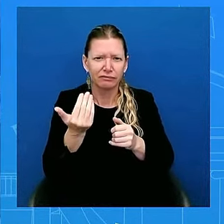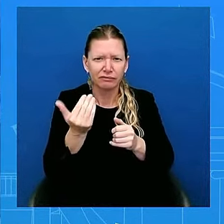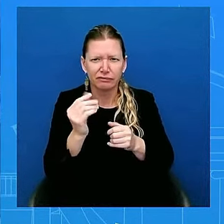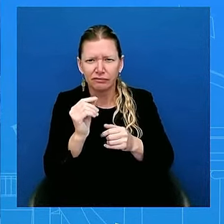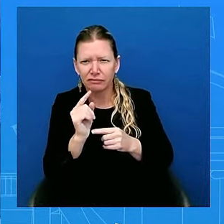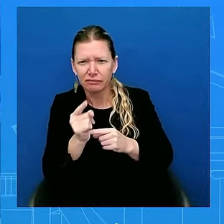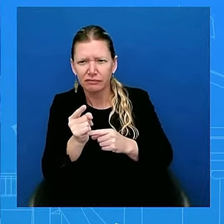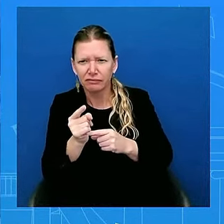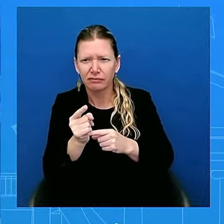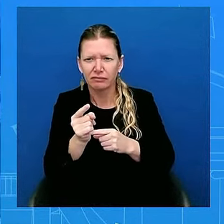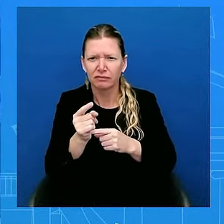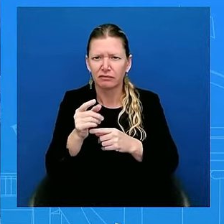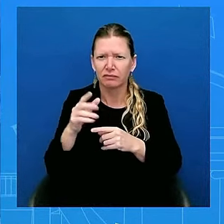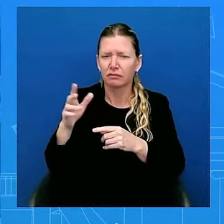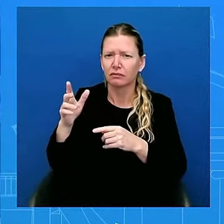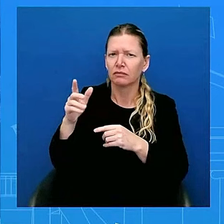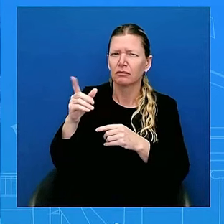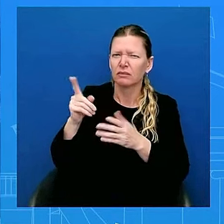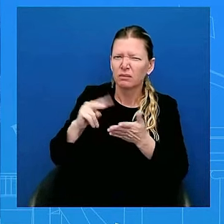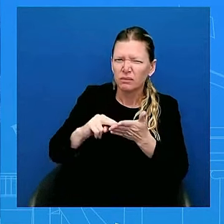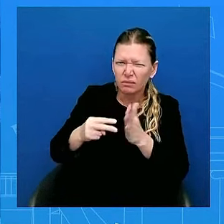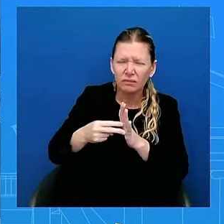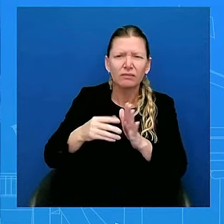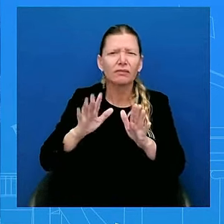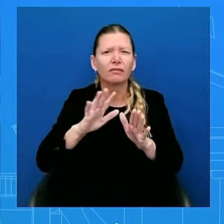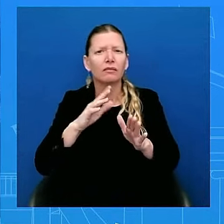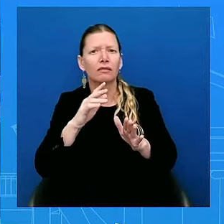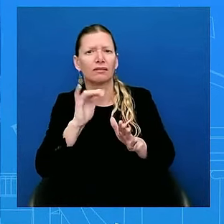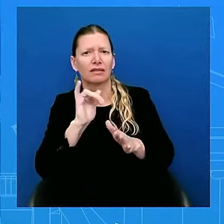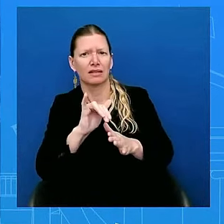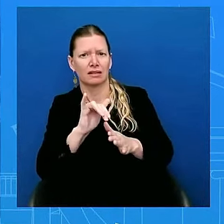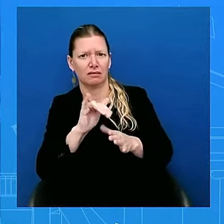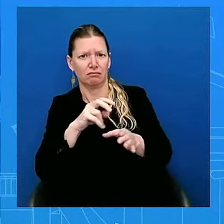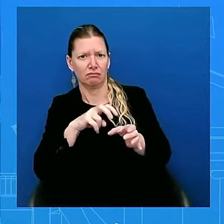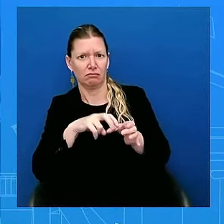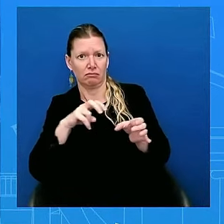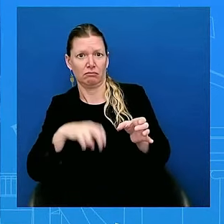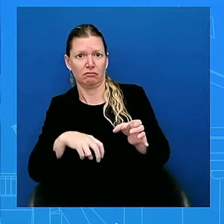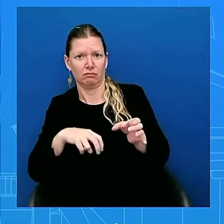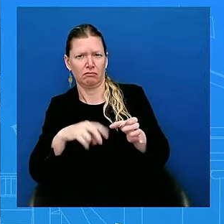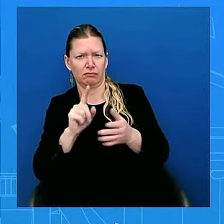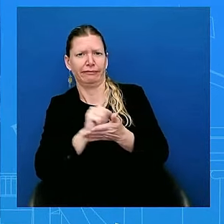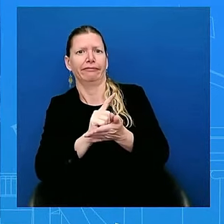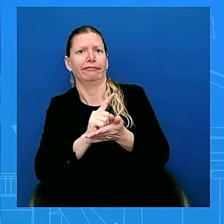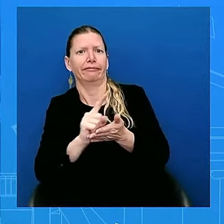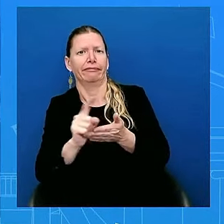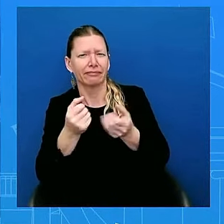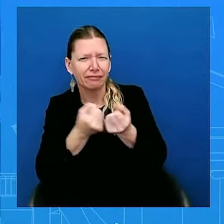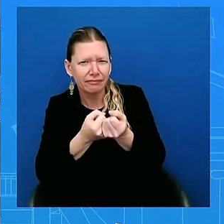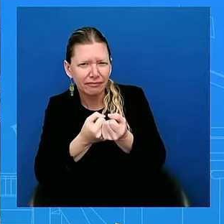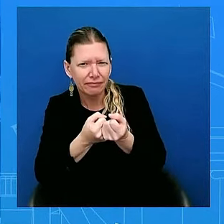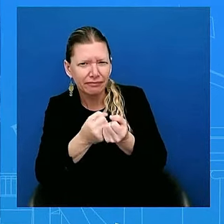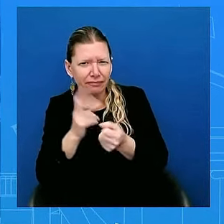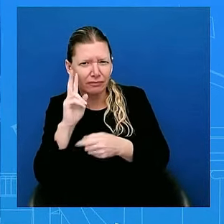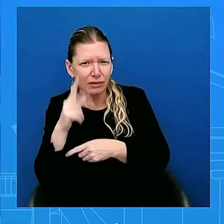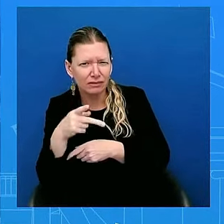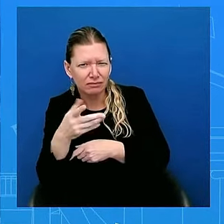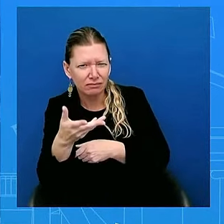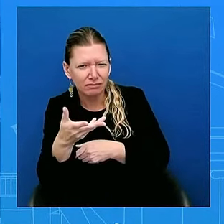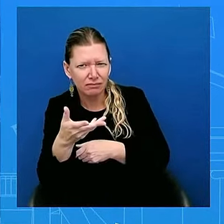but he did not say clearly that he is endorsing her. From the letter to the… The letter that he sent. To the tweet. Yeah.